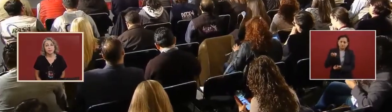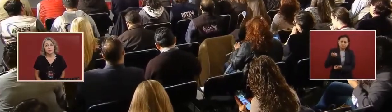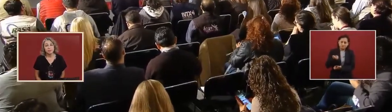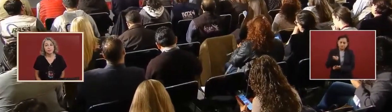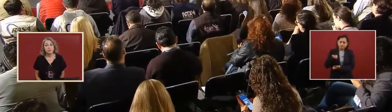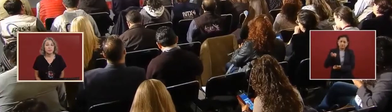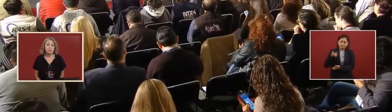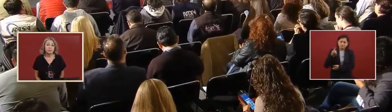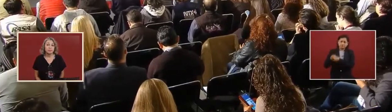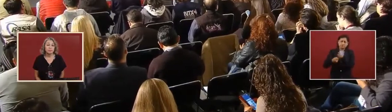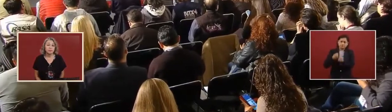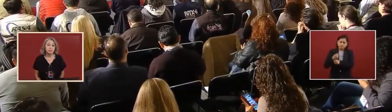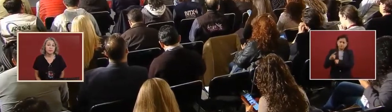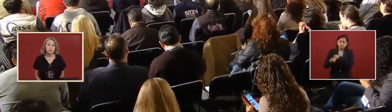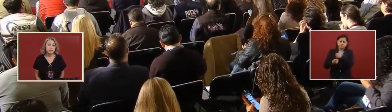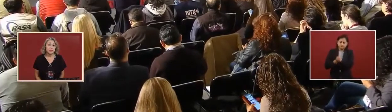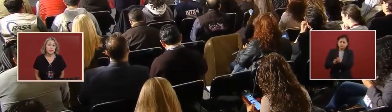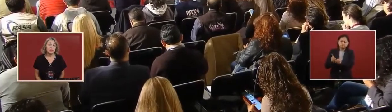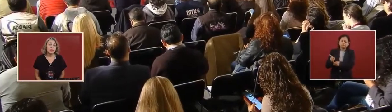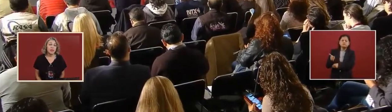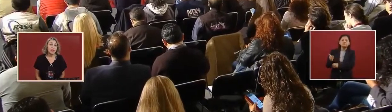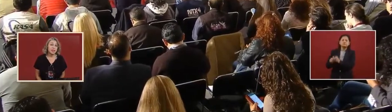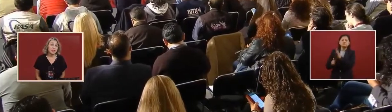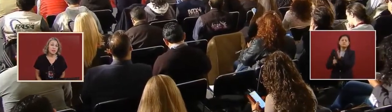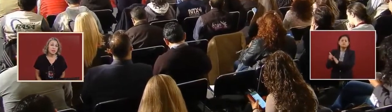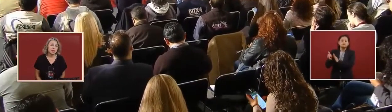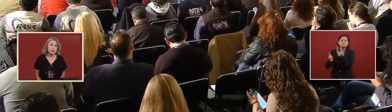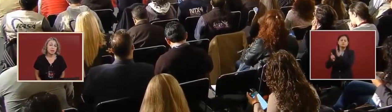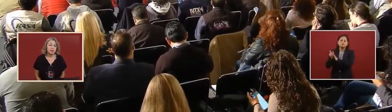That is now ended.